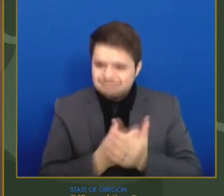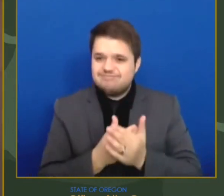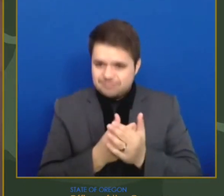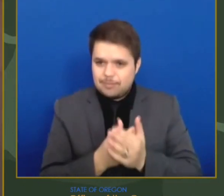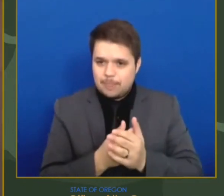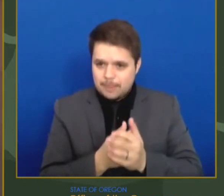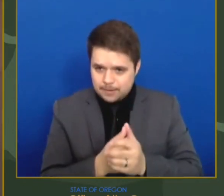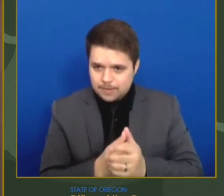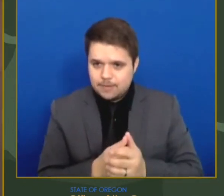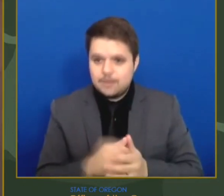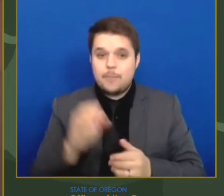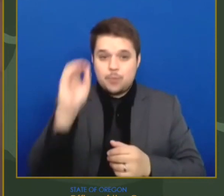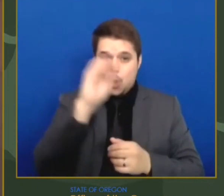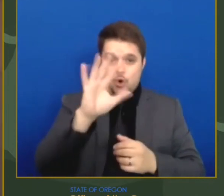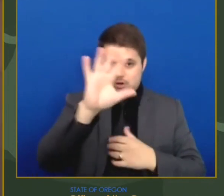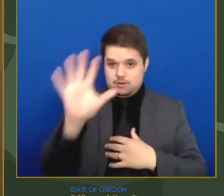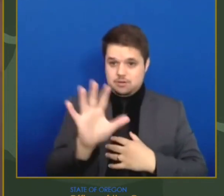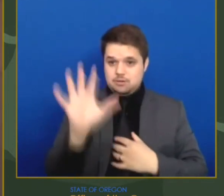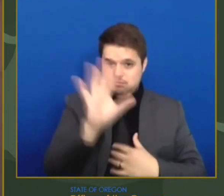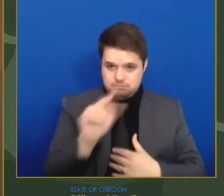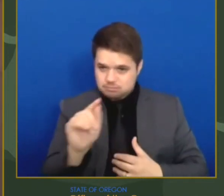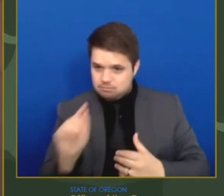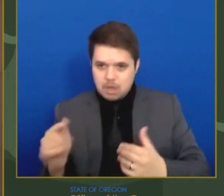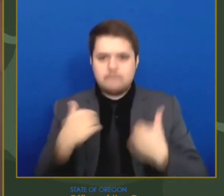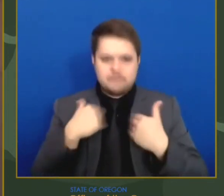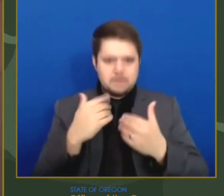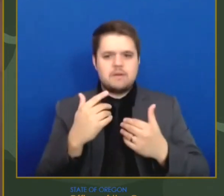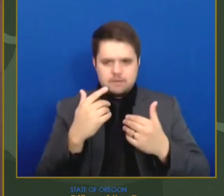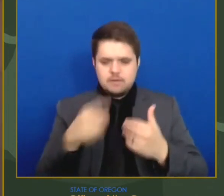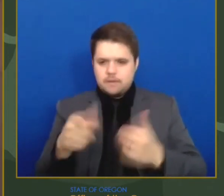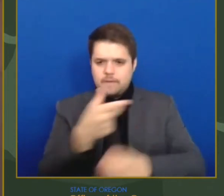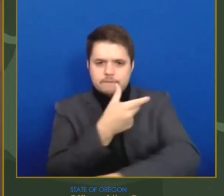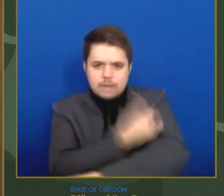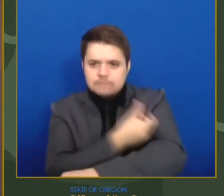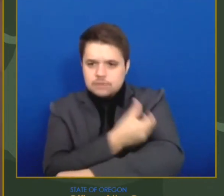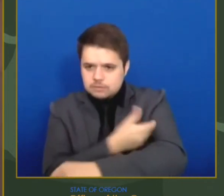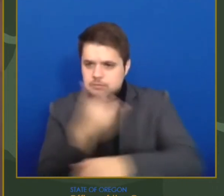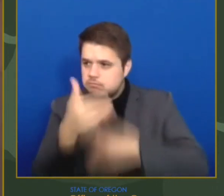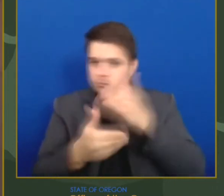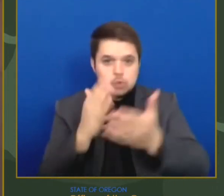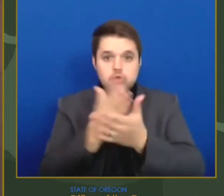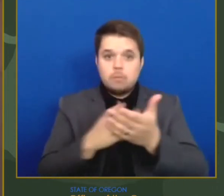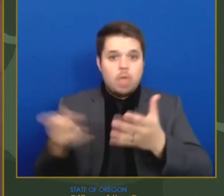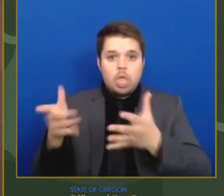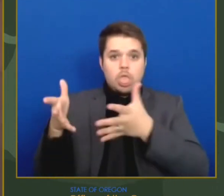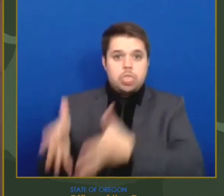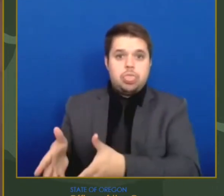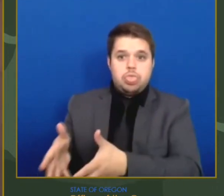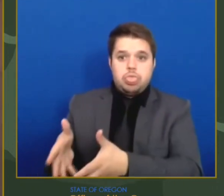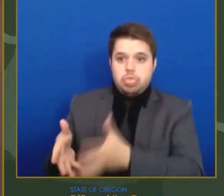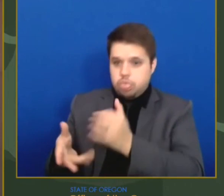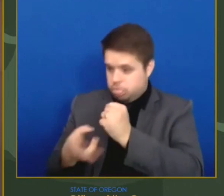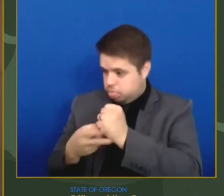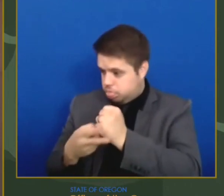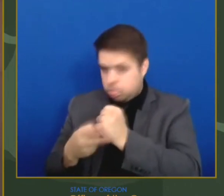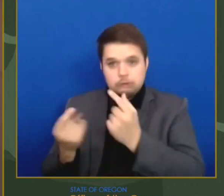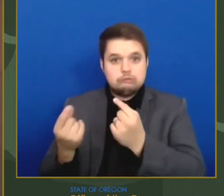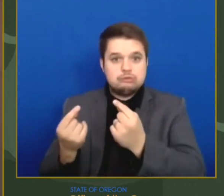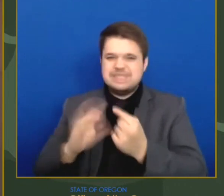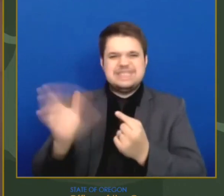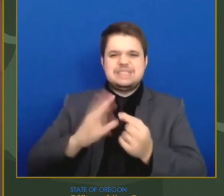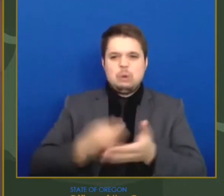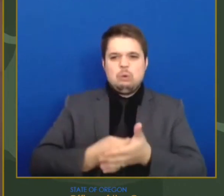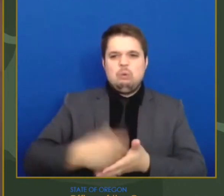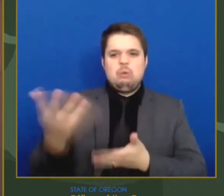to go on-site and immunize Oregonians at the region's largest shelter for unhoused